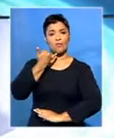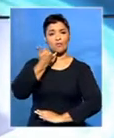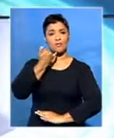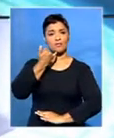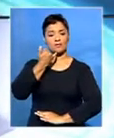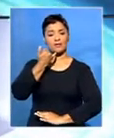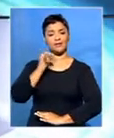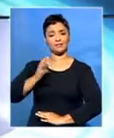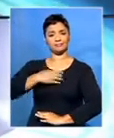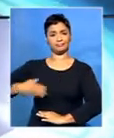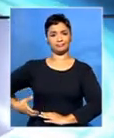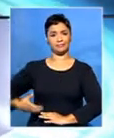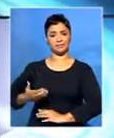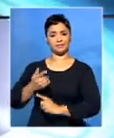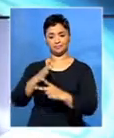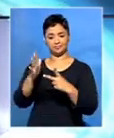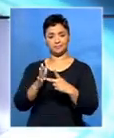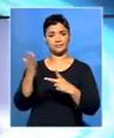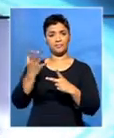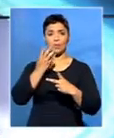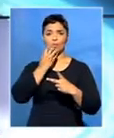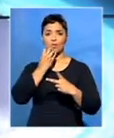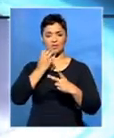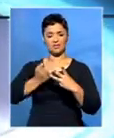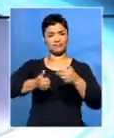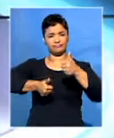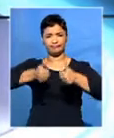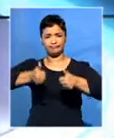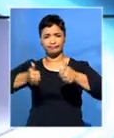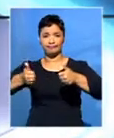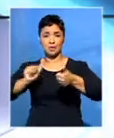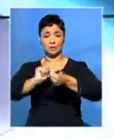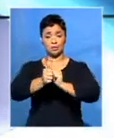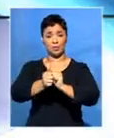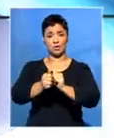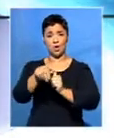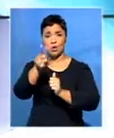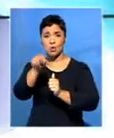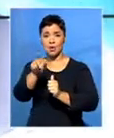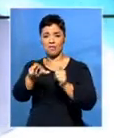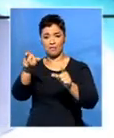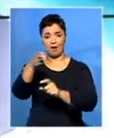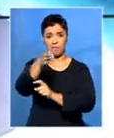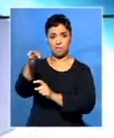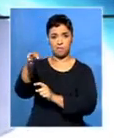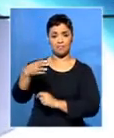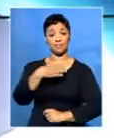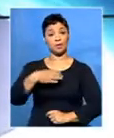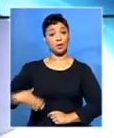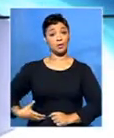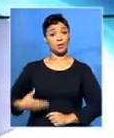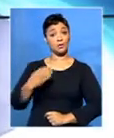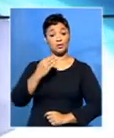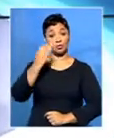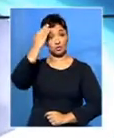Taba Mbeki, former president Halima Motlanti and other high-profile sporting leaders and UN officials as well were also attending.